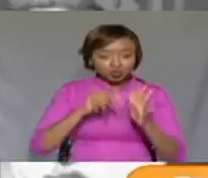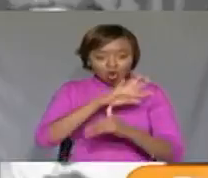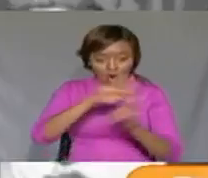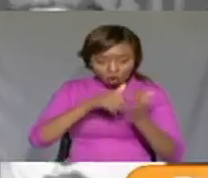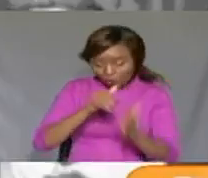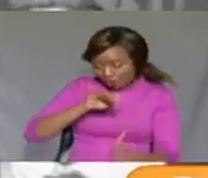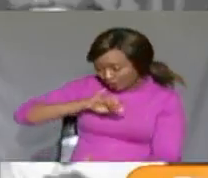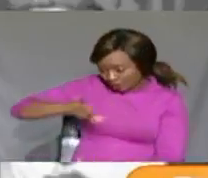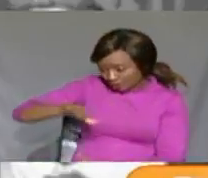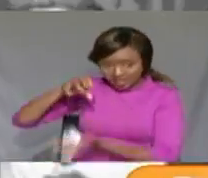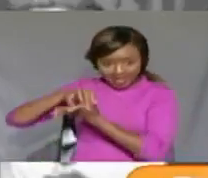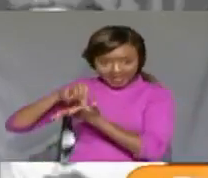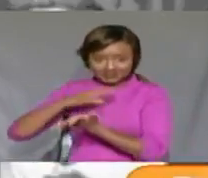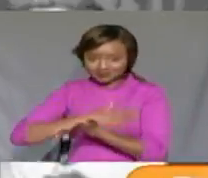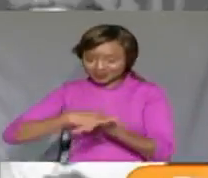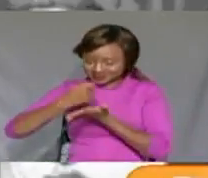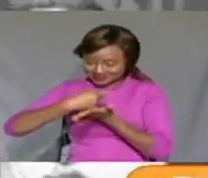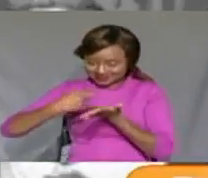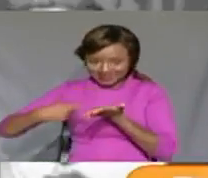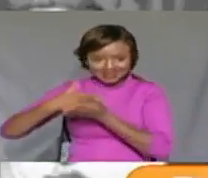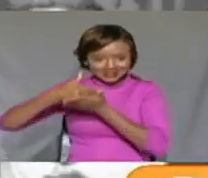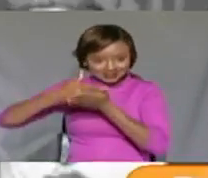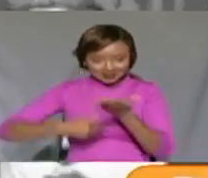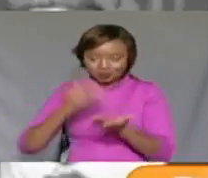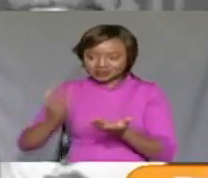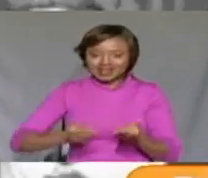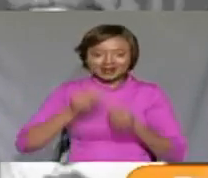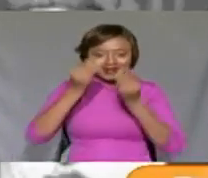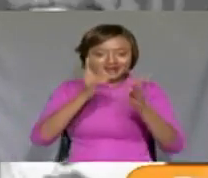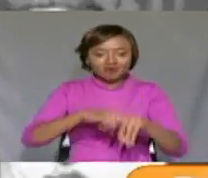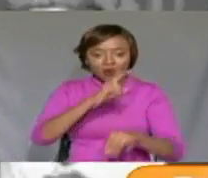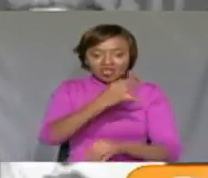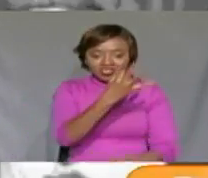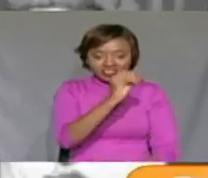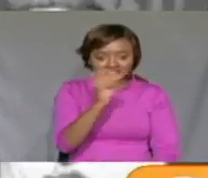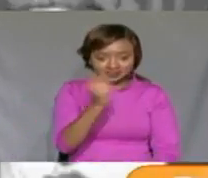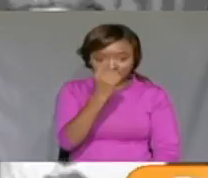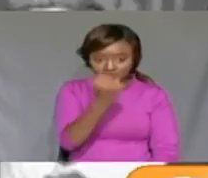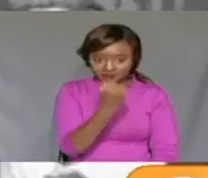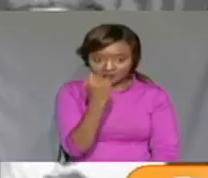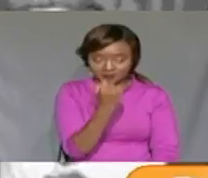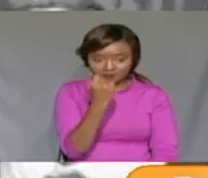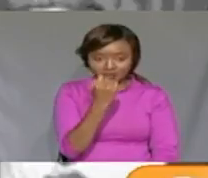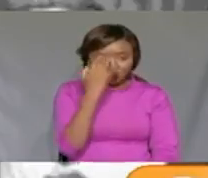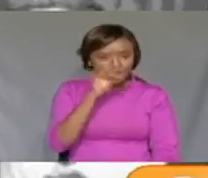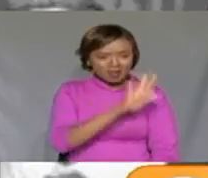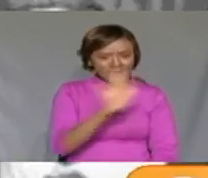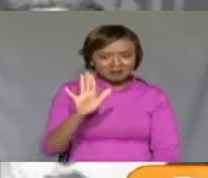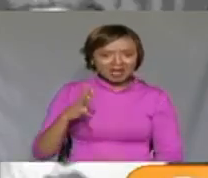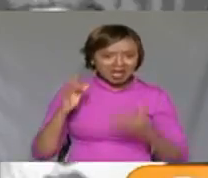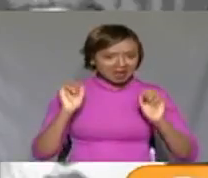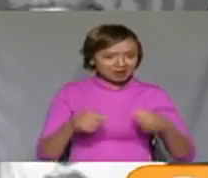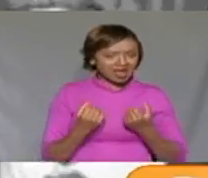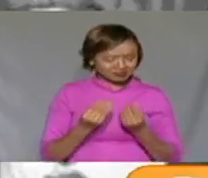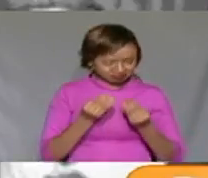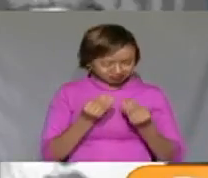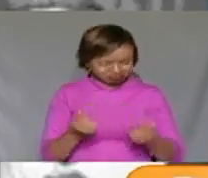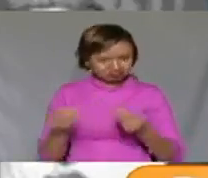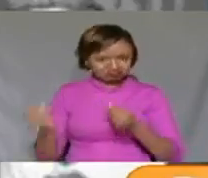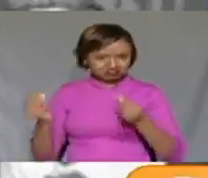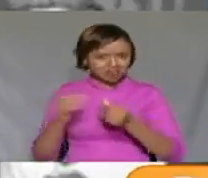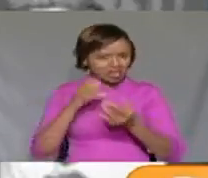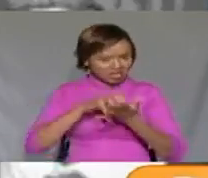judgments be written and delivered by 30th of May, insisting judicial officers had more time to deal with matters at hand.